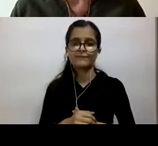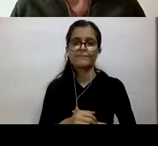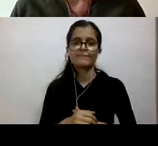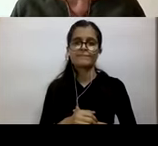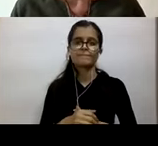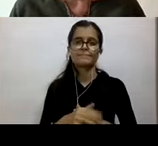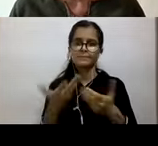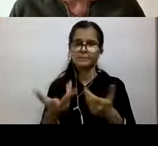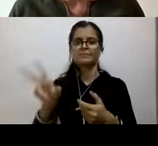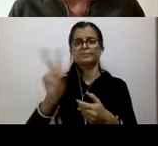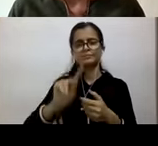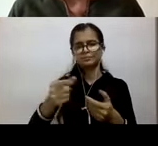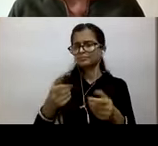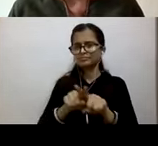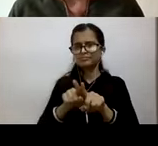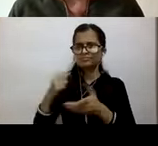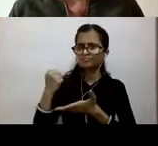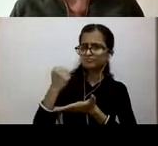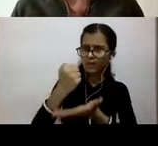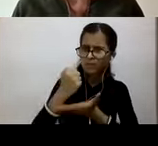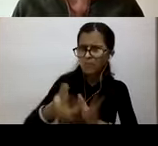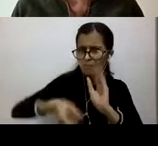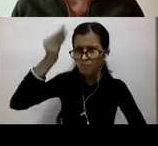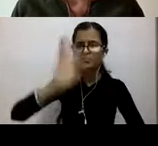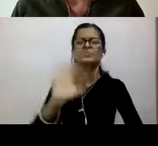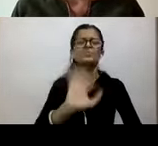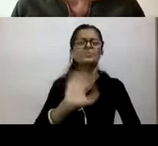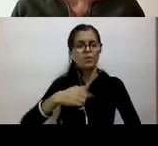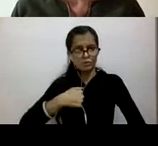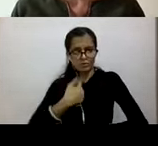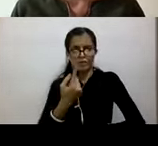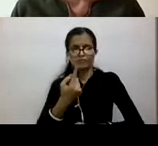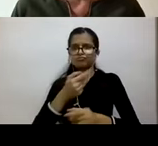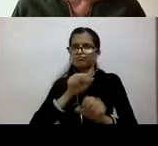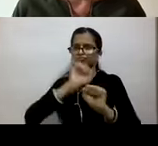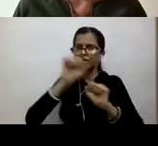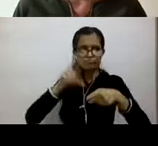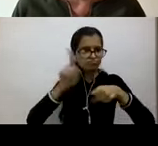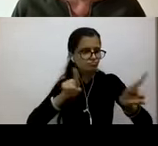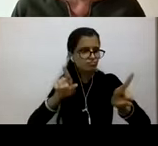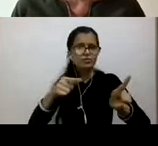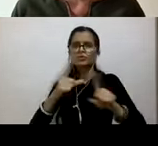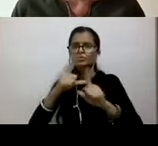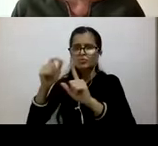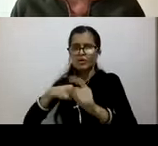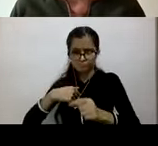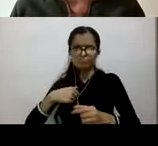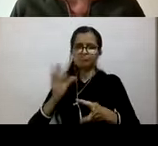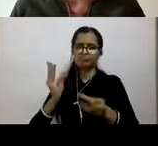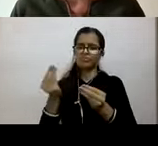Again, no major funding. We've done this entirely on our own. I put in a bit of money. The owner put in a bit of money.